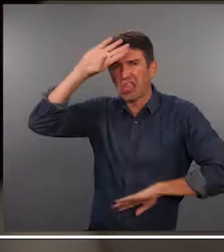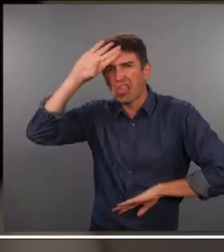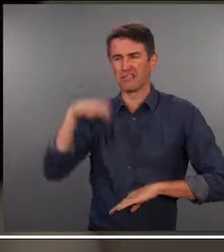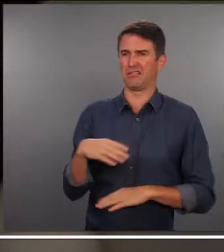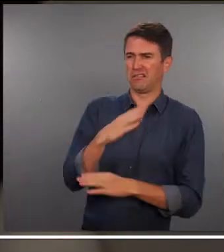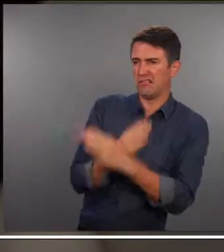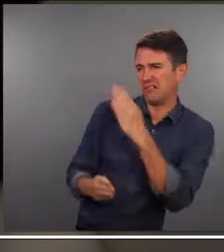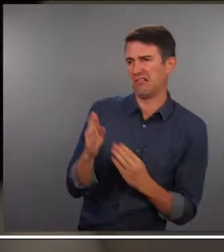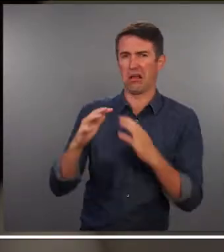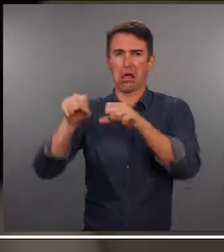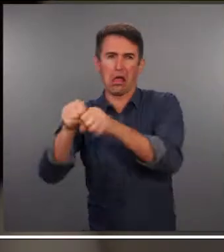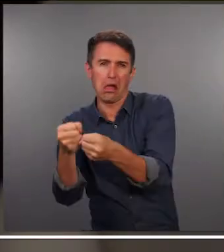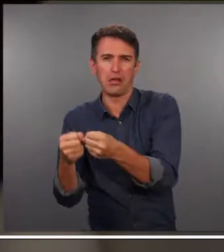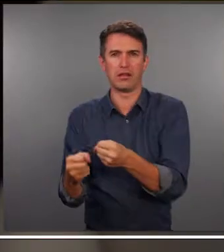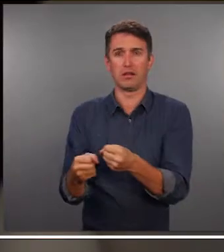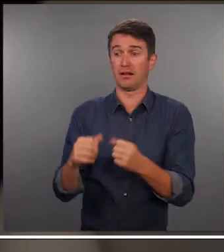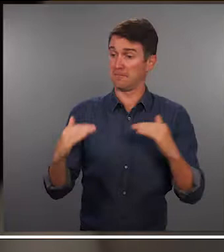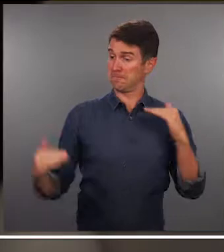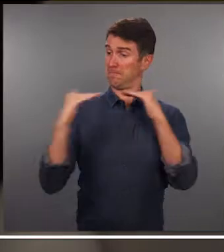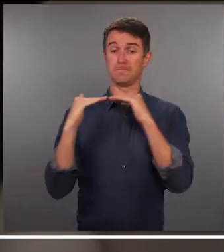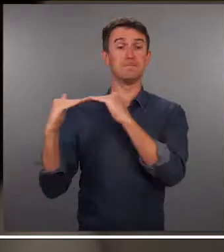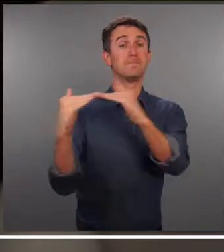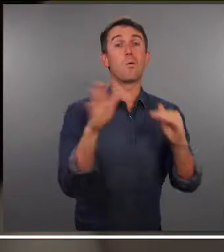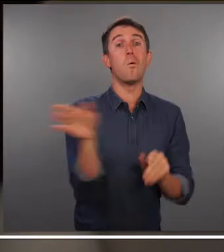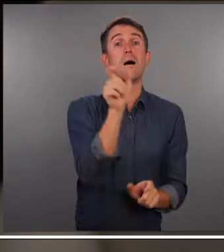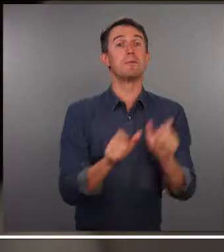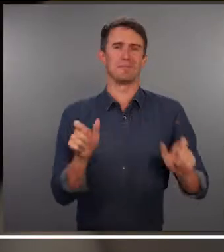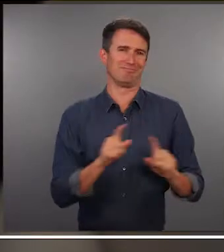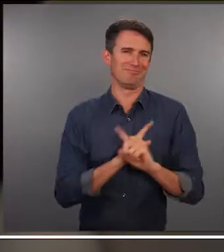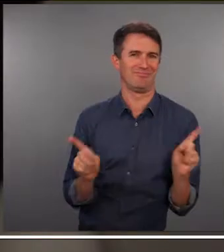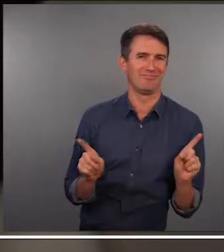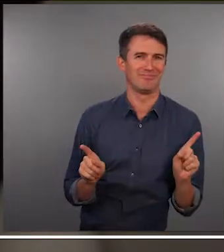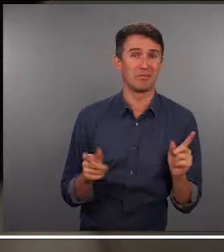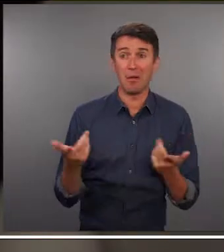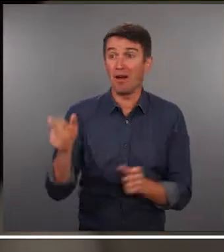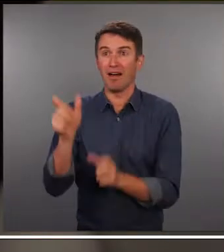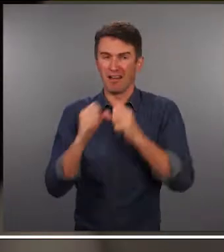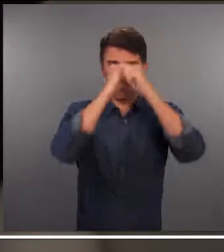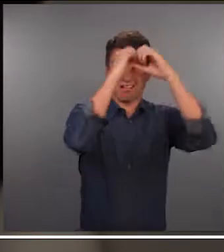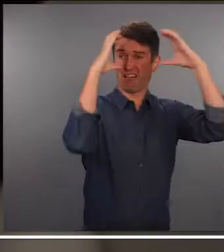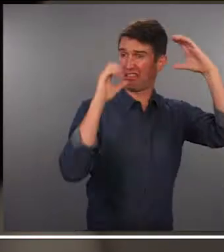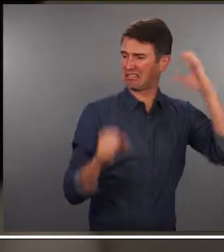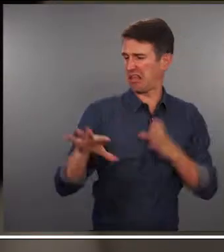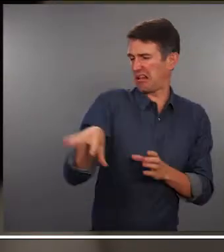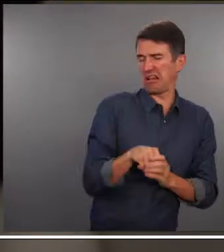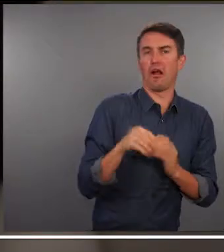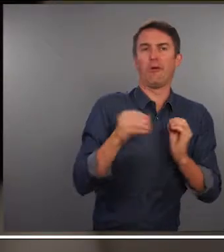or dependent and aren't seen as equal members of society So people don't have any, like, expectations of them of